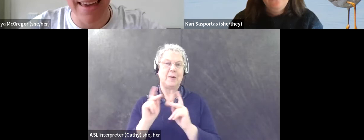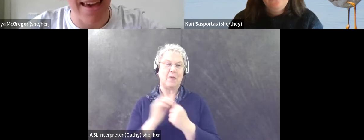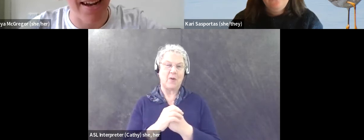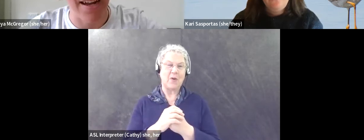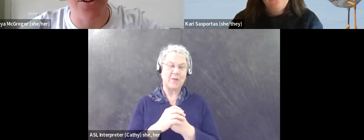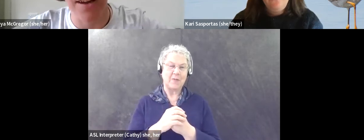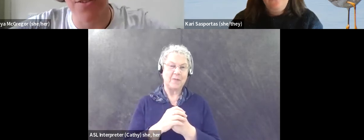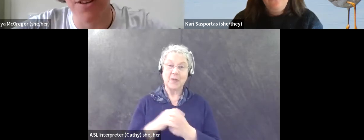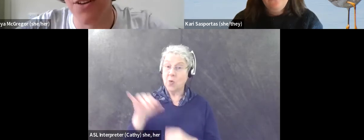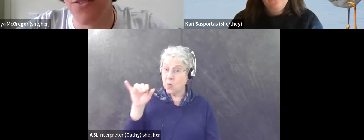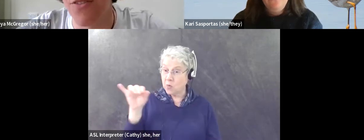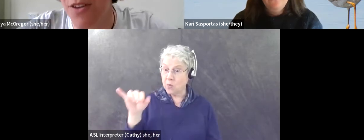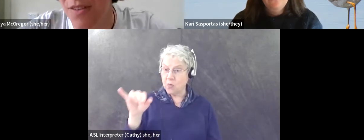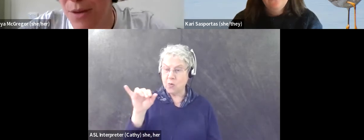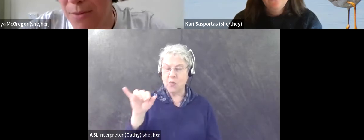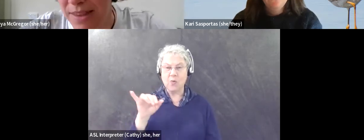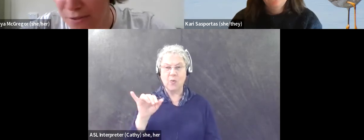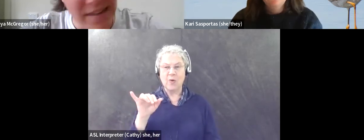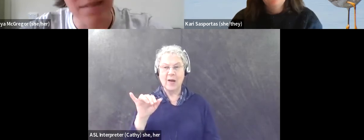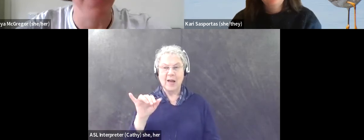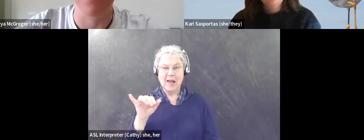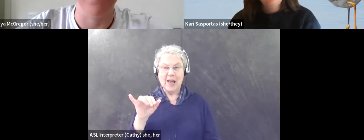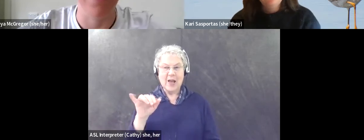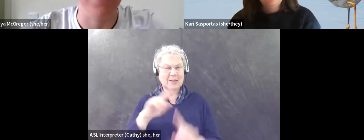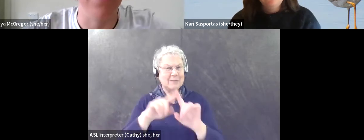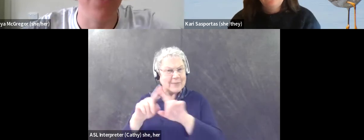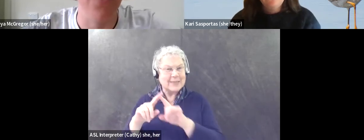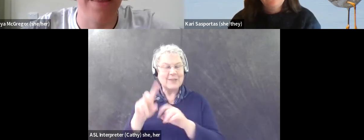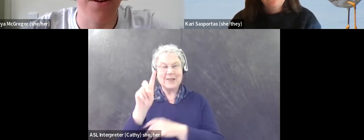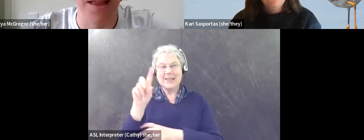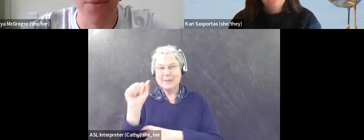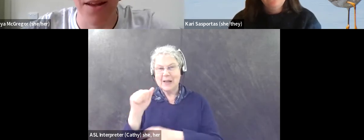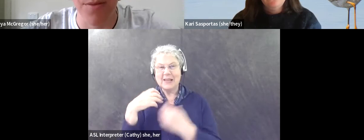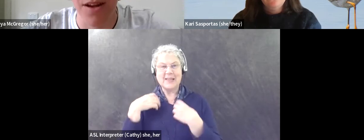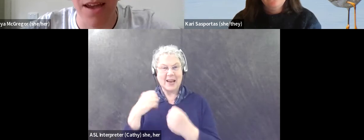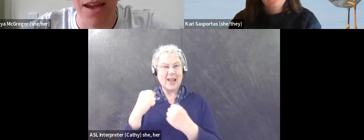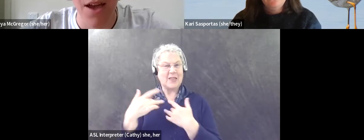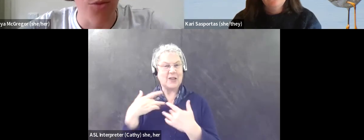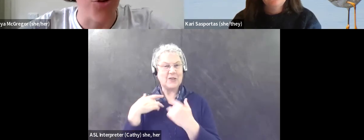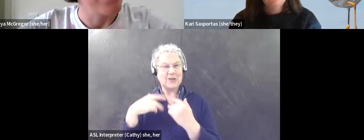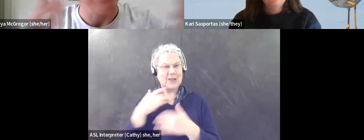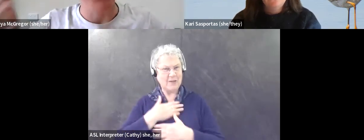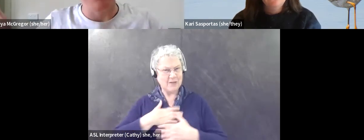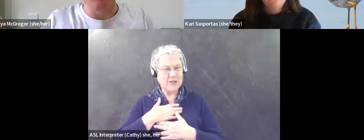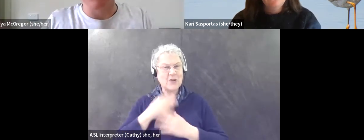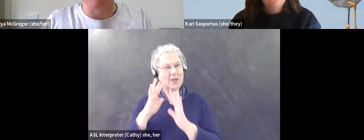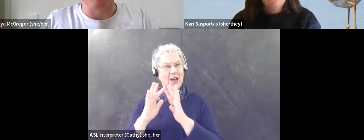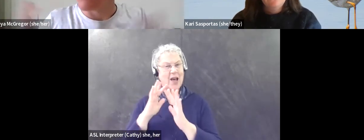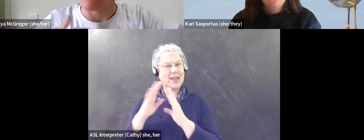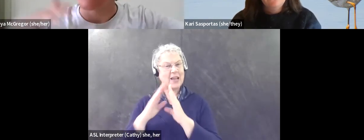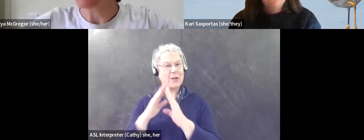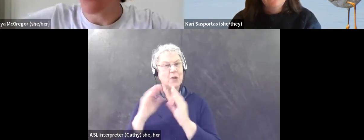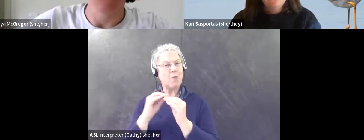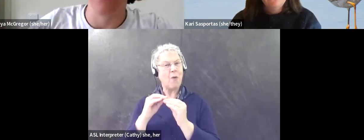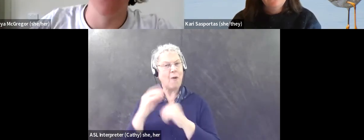Yeah. Yeah. And I know, I know a lot of folks, um, with different disabilities and health concerns find the online birding community more accessible just because